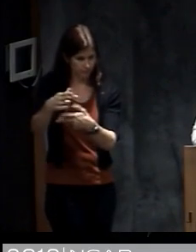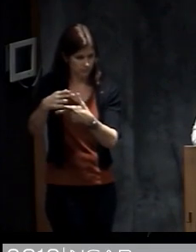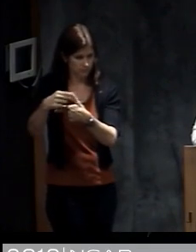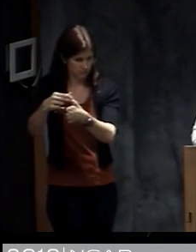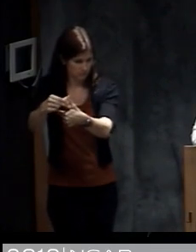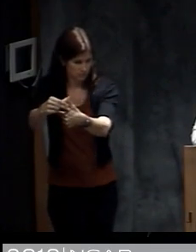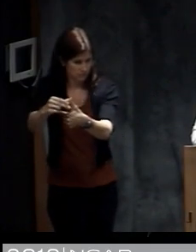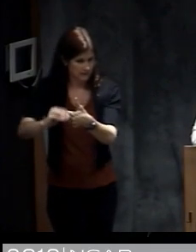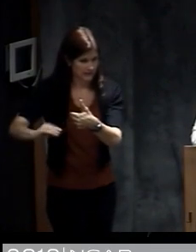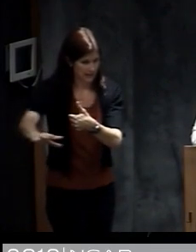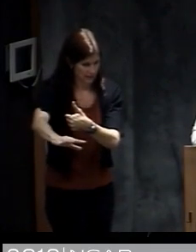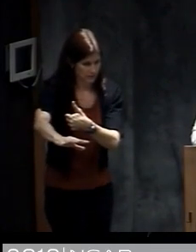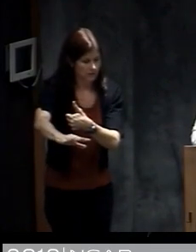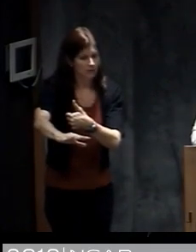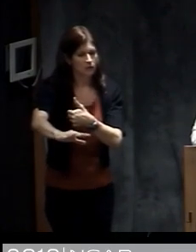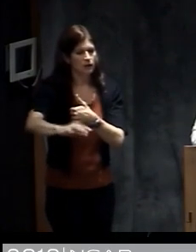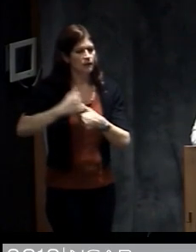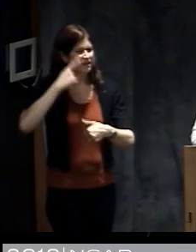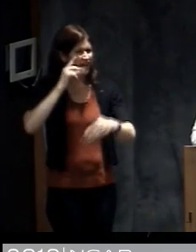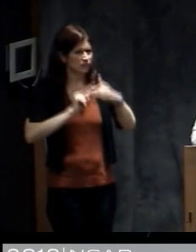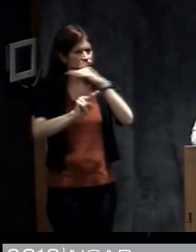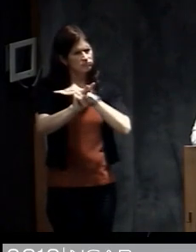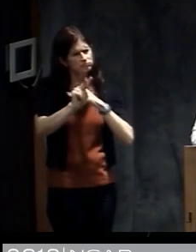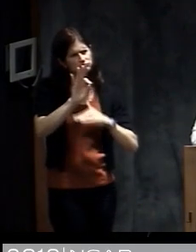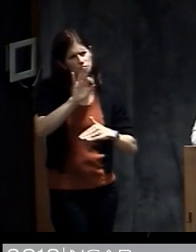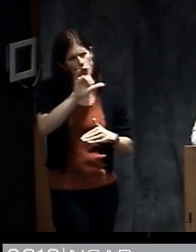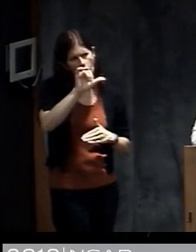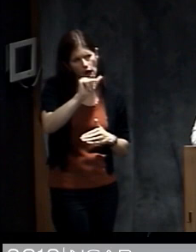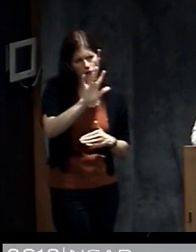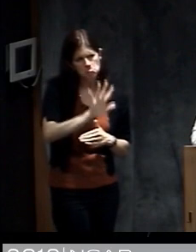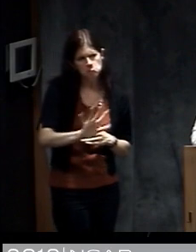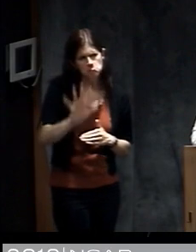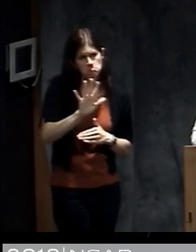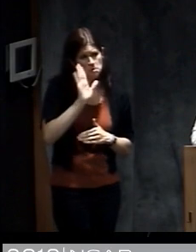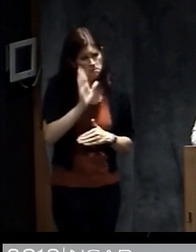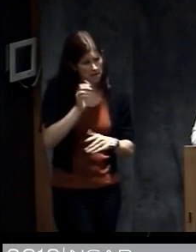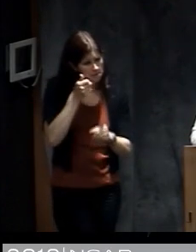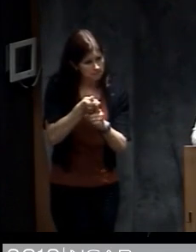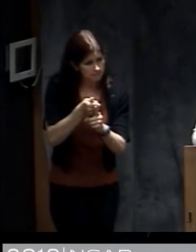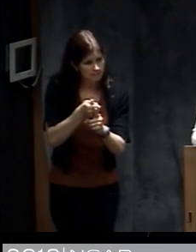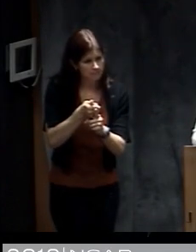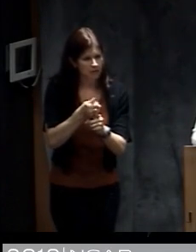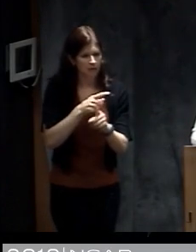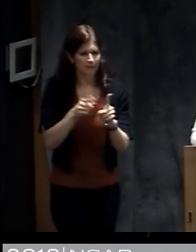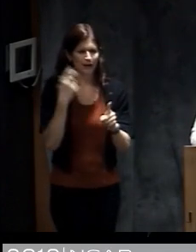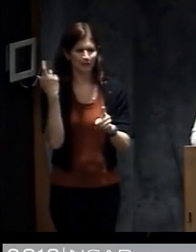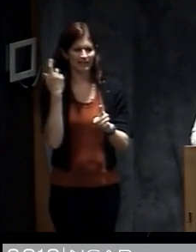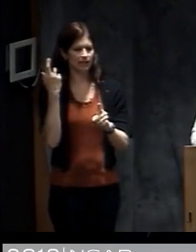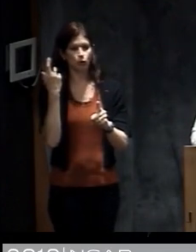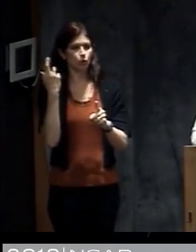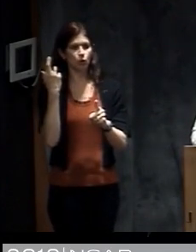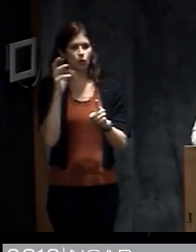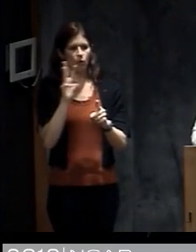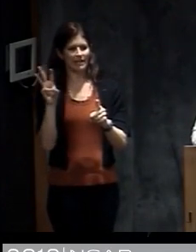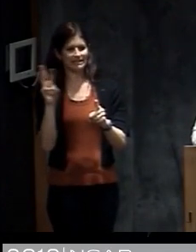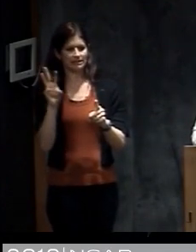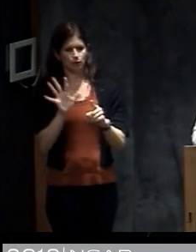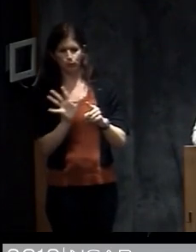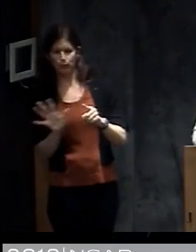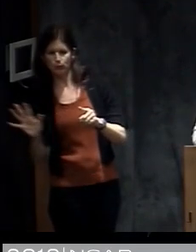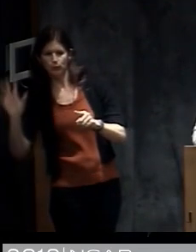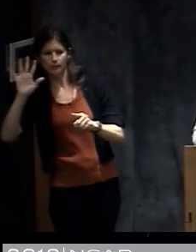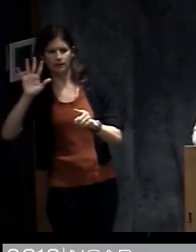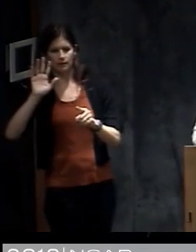earlier on that the storm was going to hit Florida but about 12 or 15 hours before the storm made landfall they realized it was going to go further west and affect New